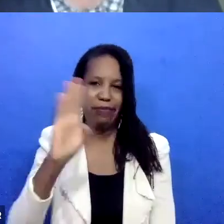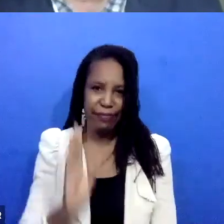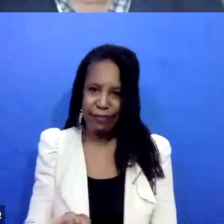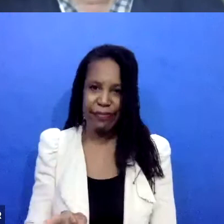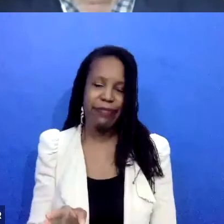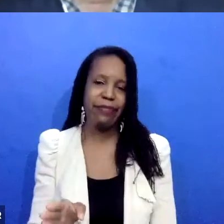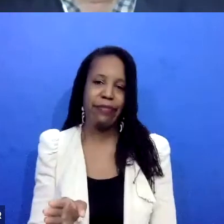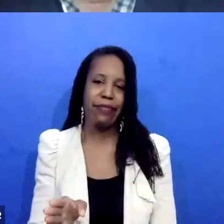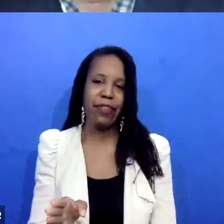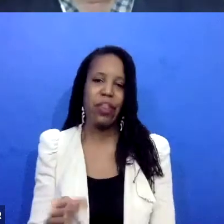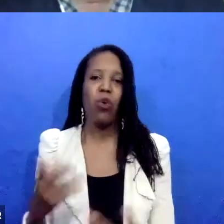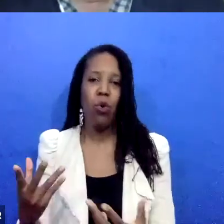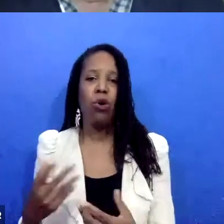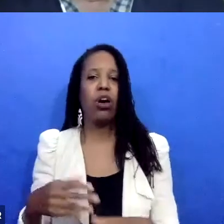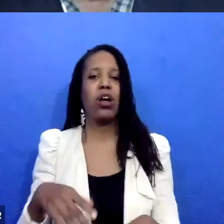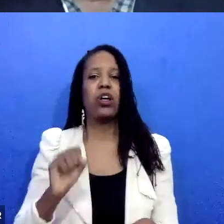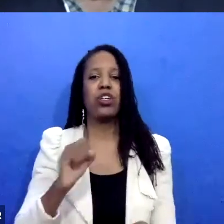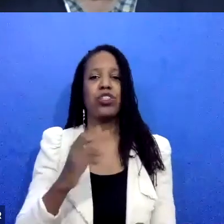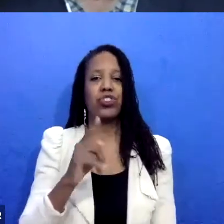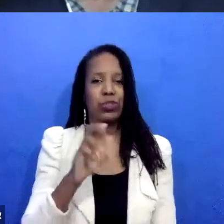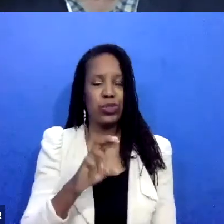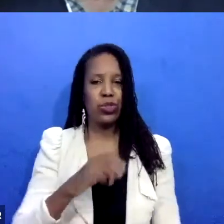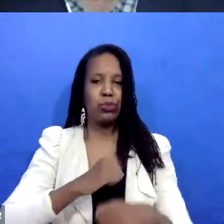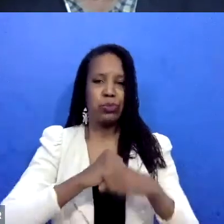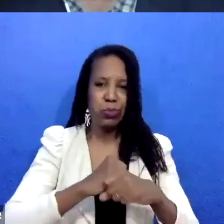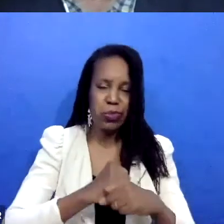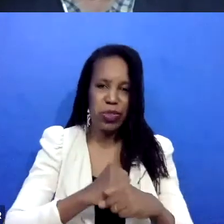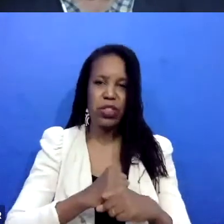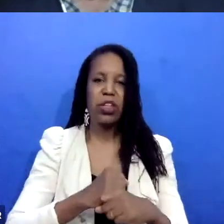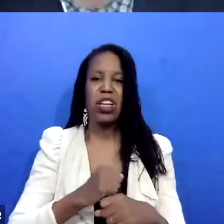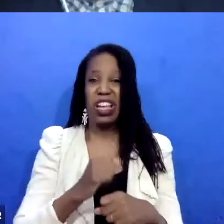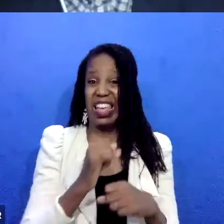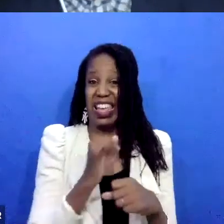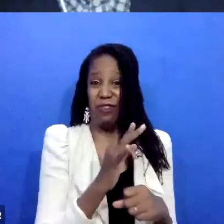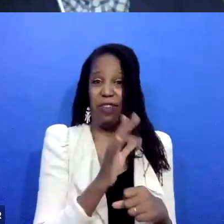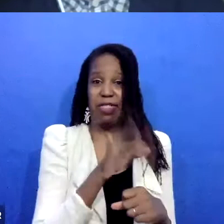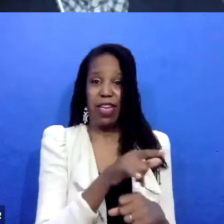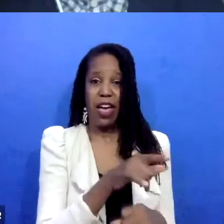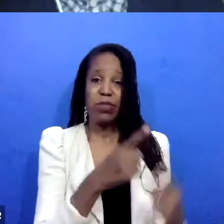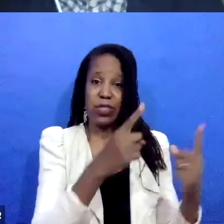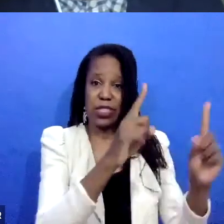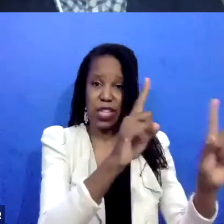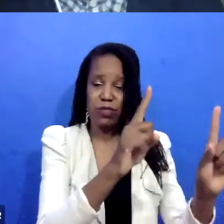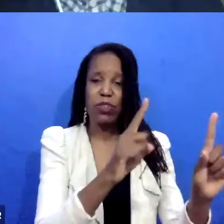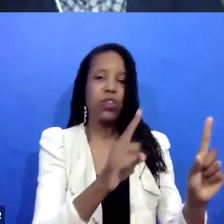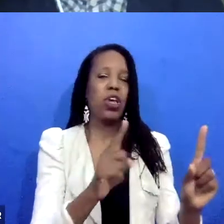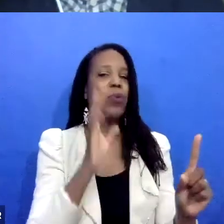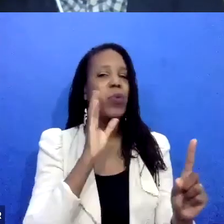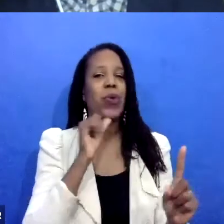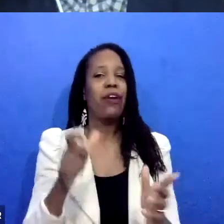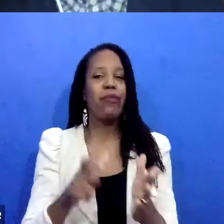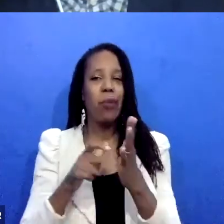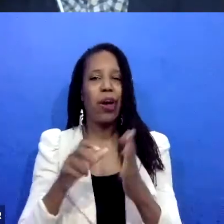will stop the violence moving forward. If that had been an effective model, we wouldn't be where we are today, but we know that that is